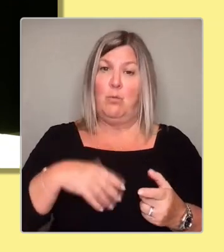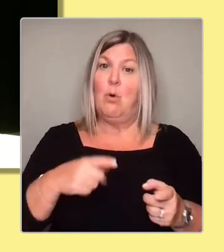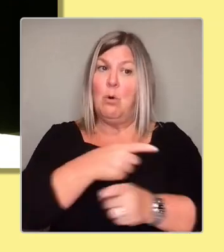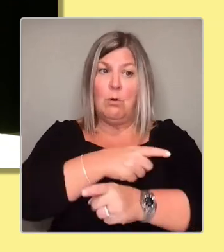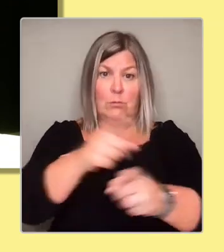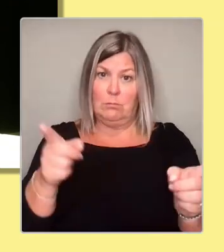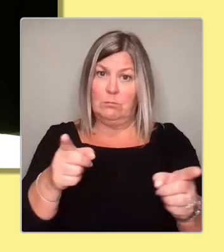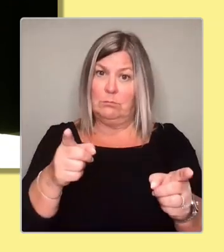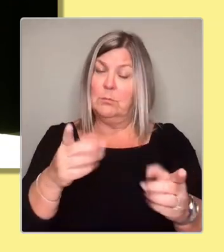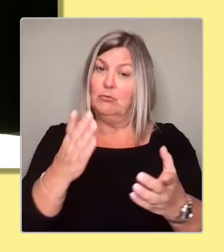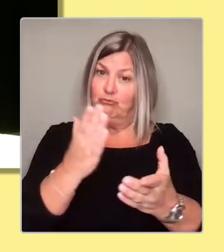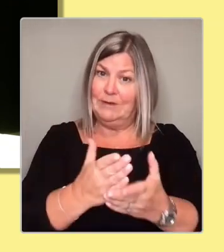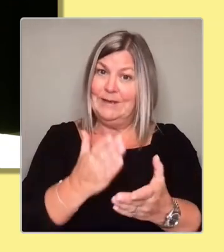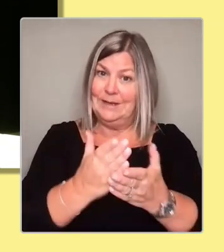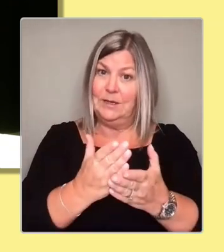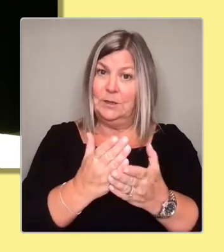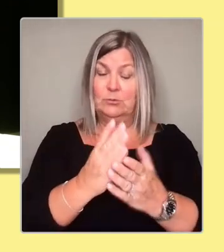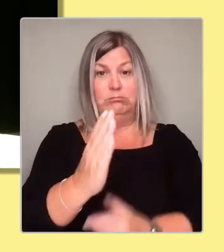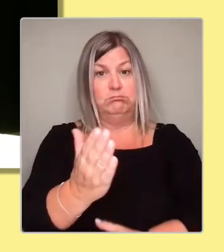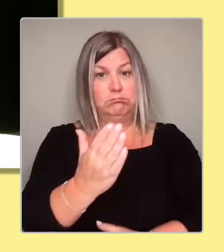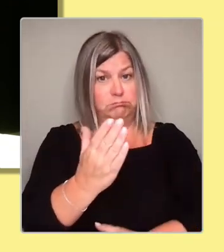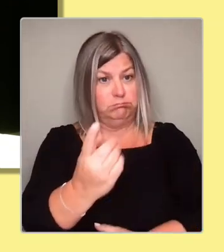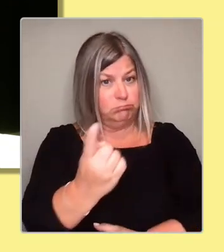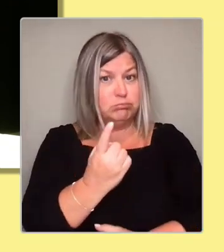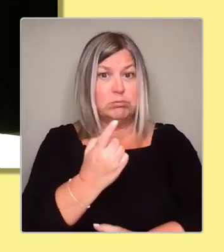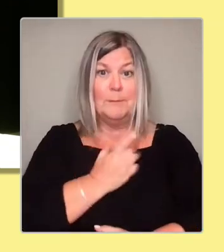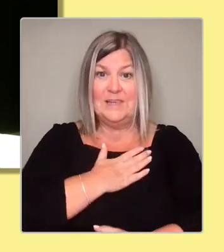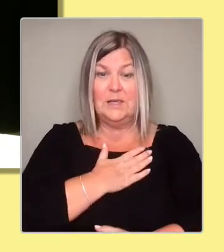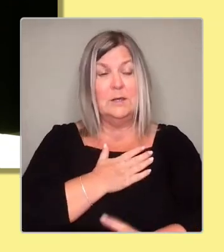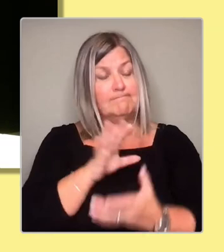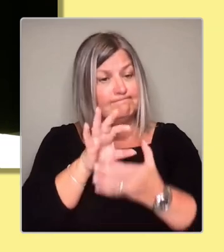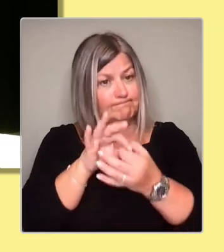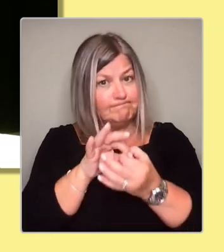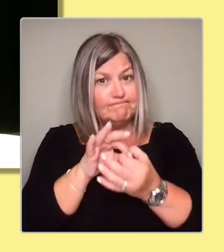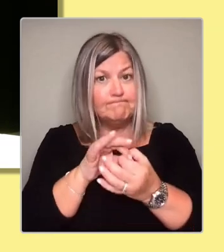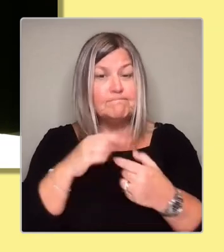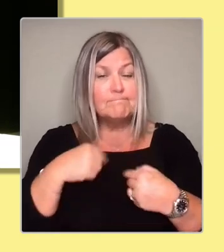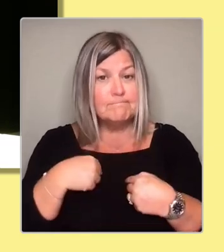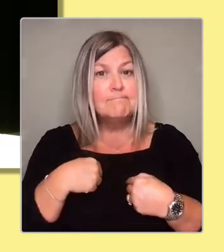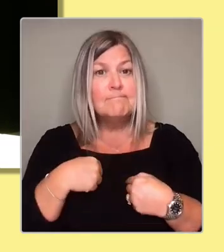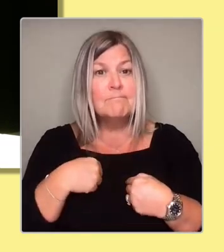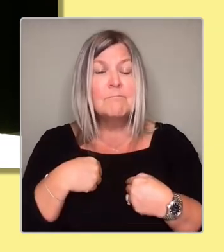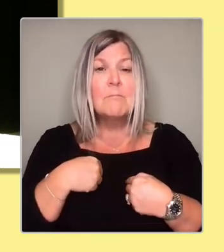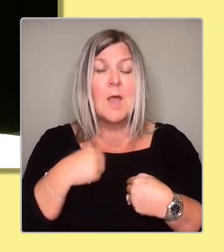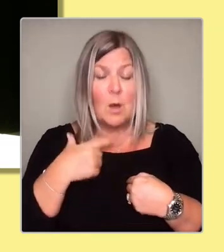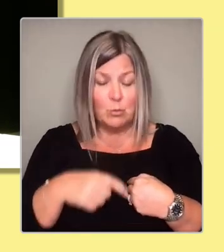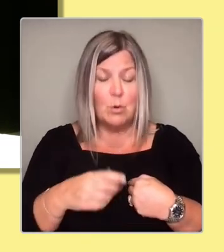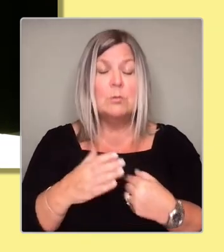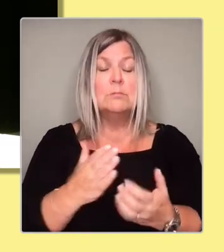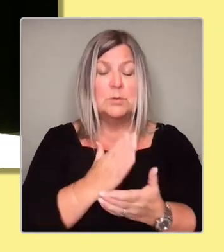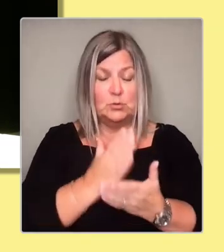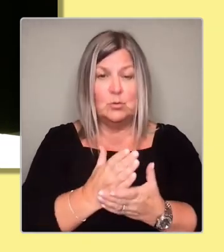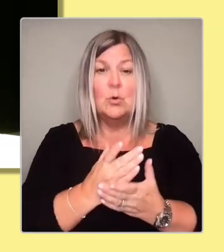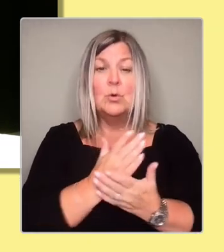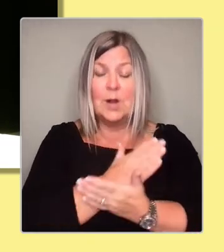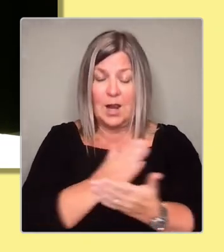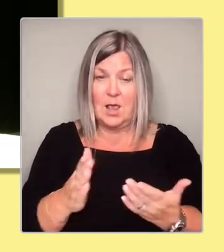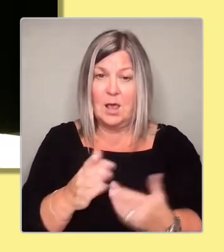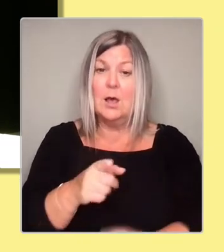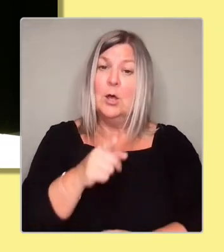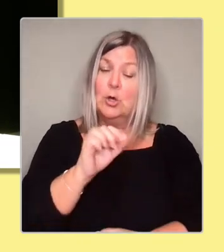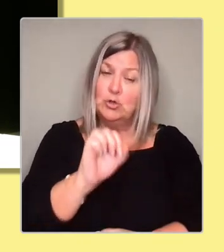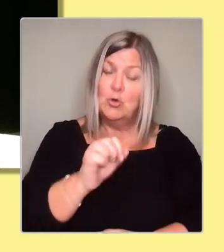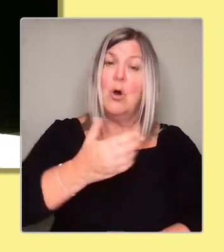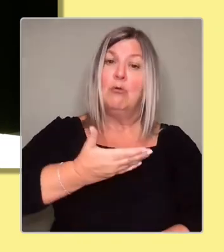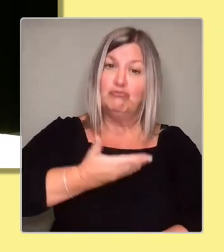absolutely sure that not only will your rights be tolerated or protected, but they